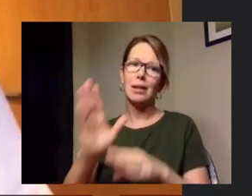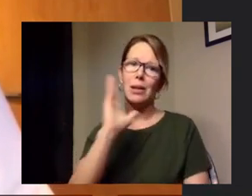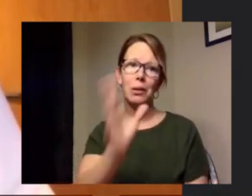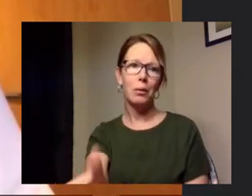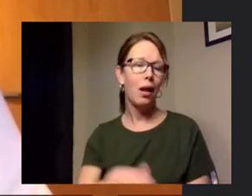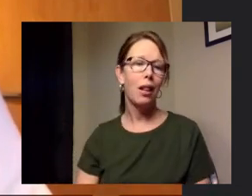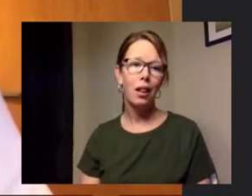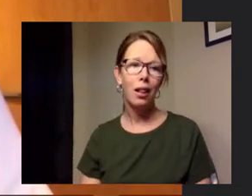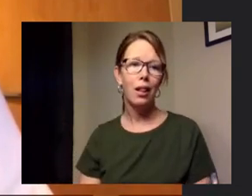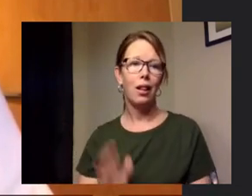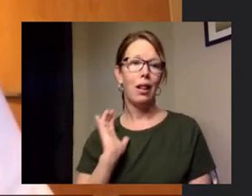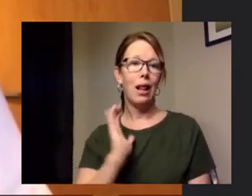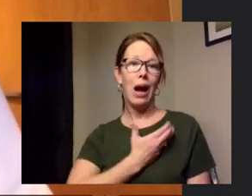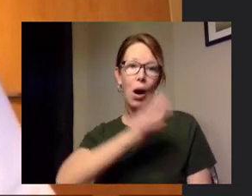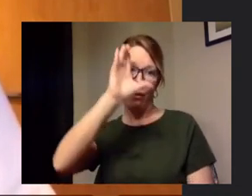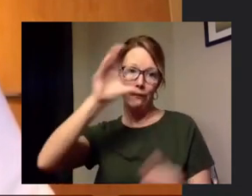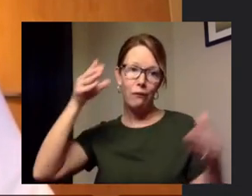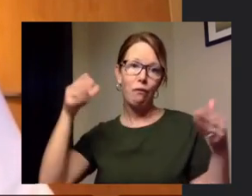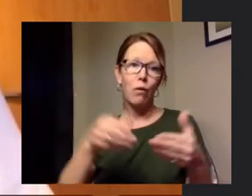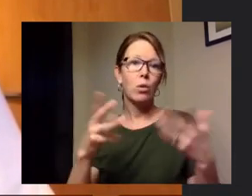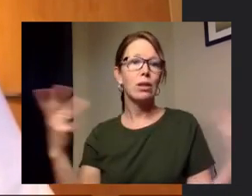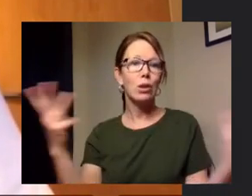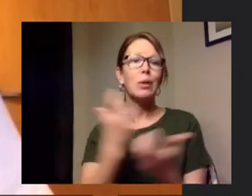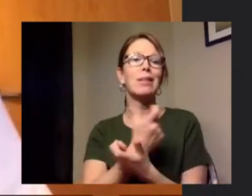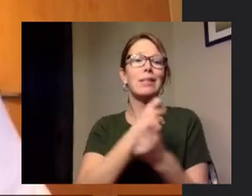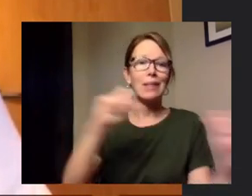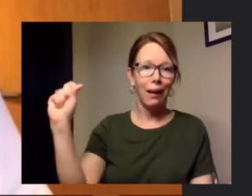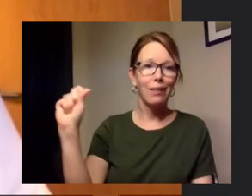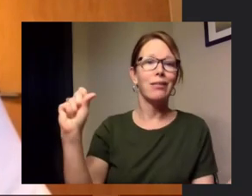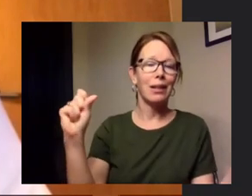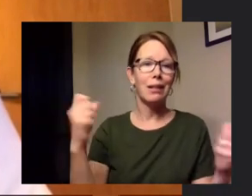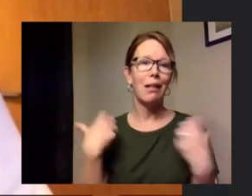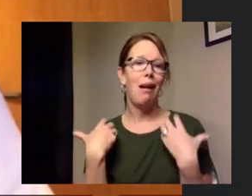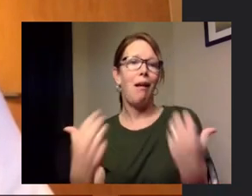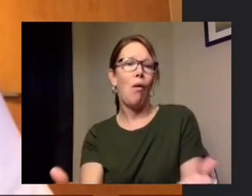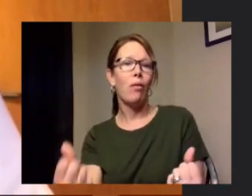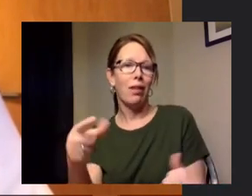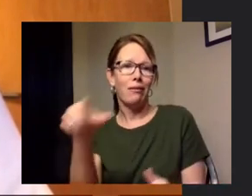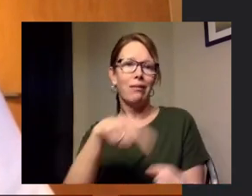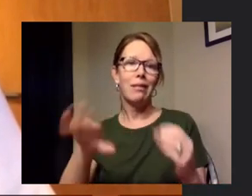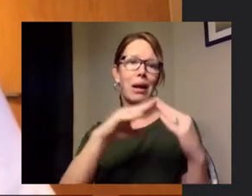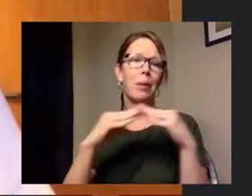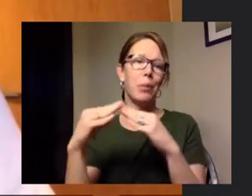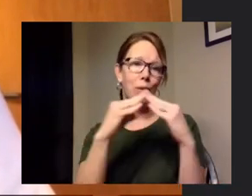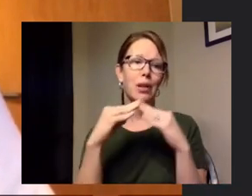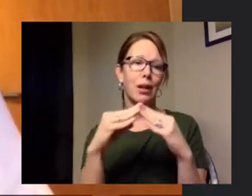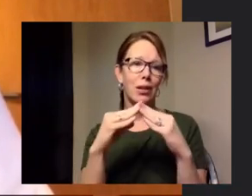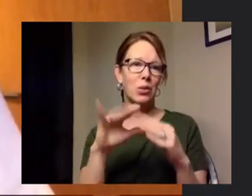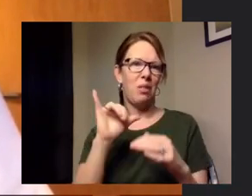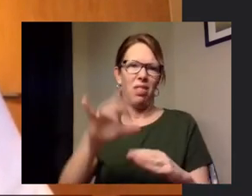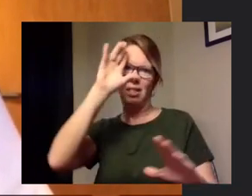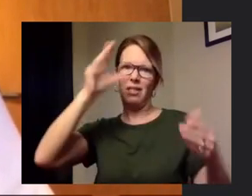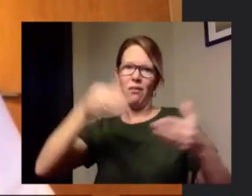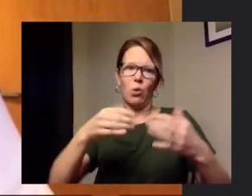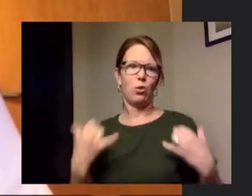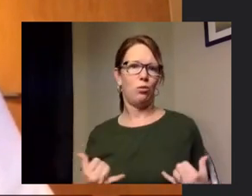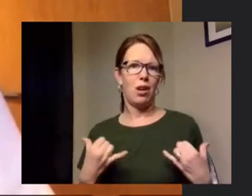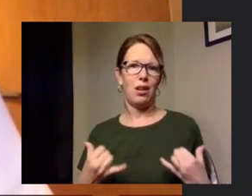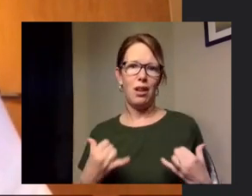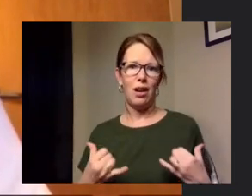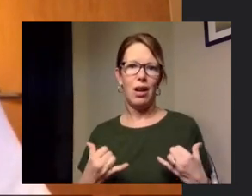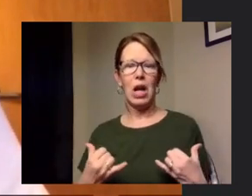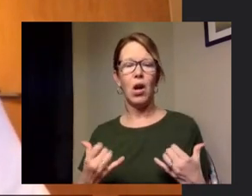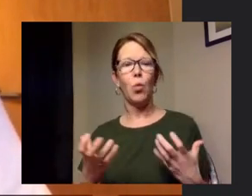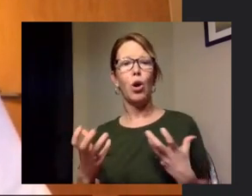focus again is the safety and well-being of the community so that's where we are at this point we're working with other